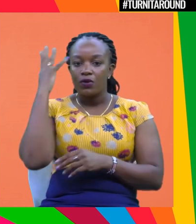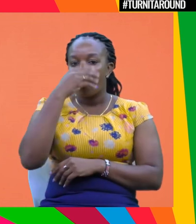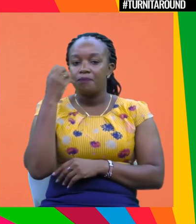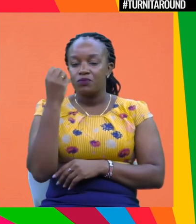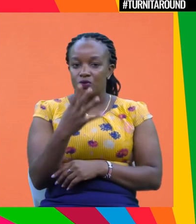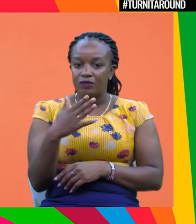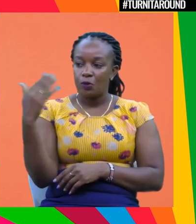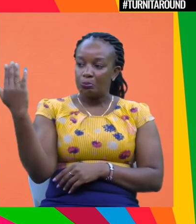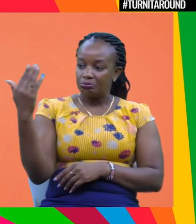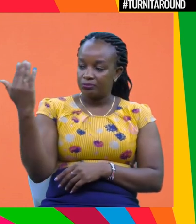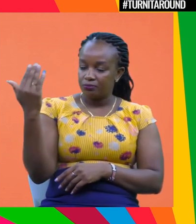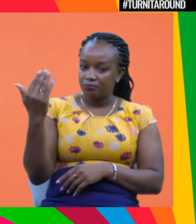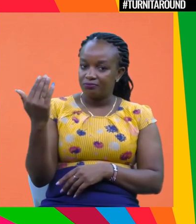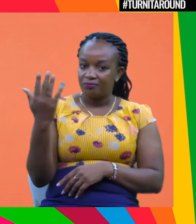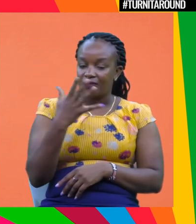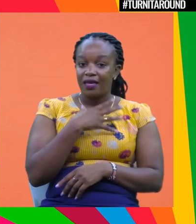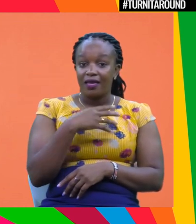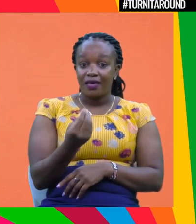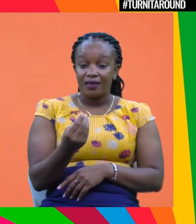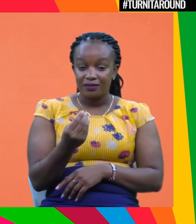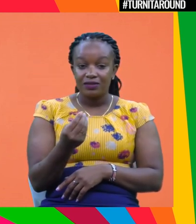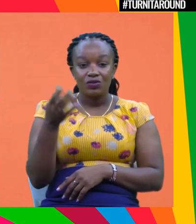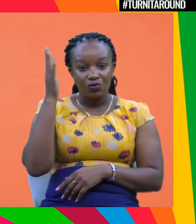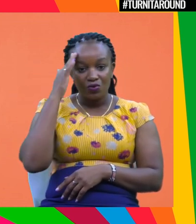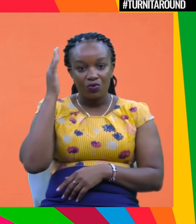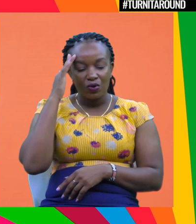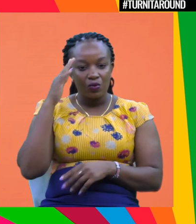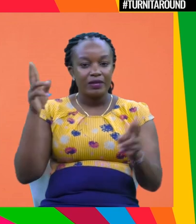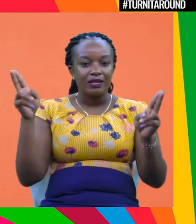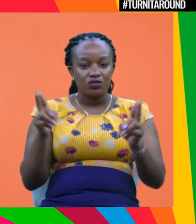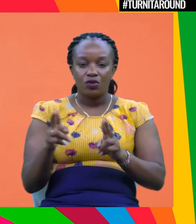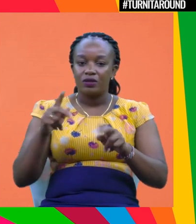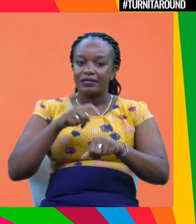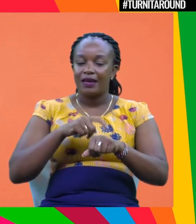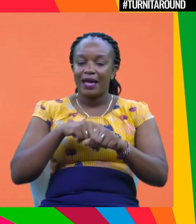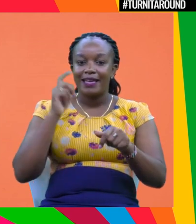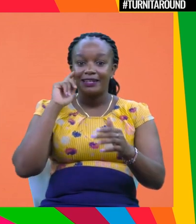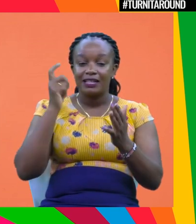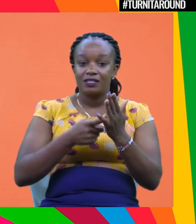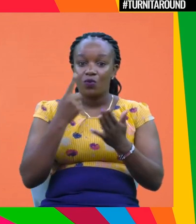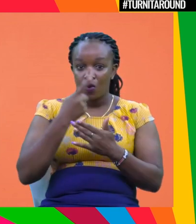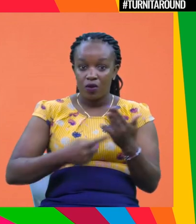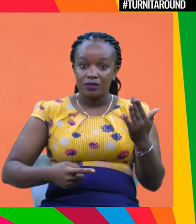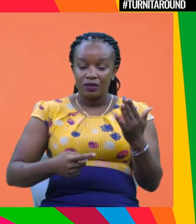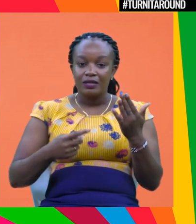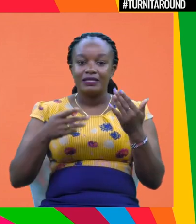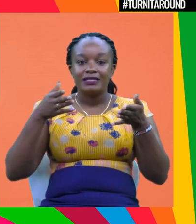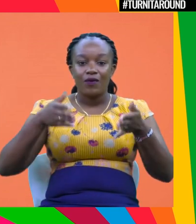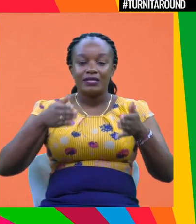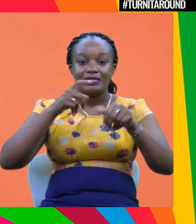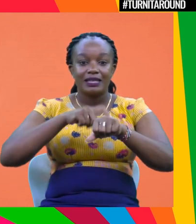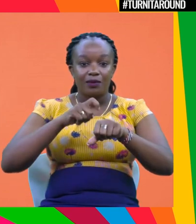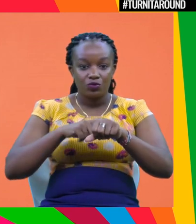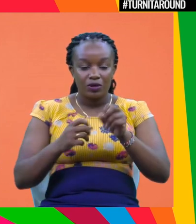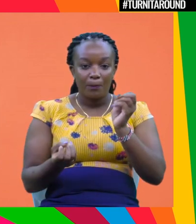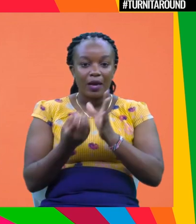beautiful souls and beautiful presentation. Um, through, you know, this short period of time, I really realized that it is time for us